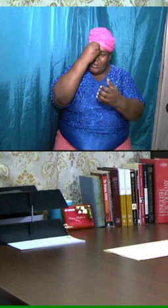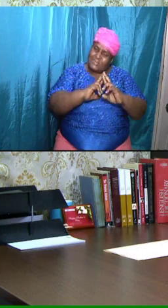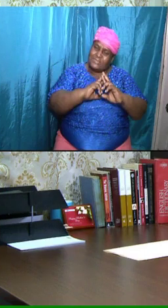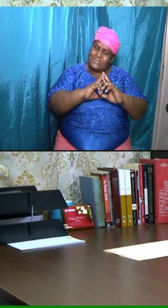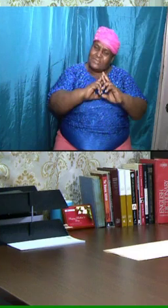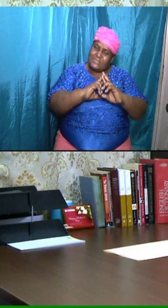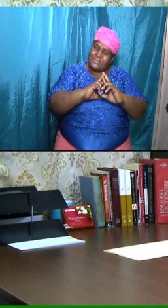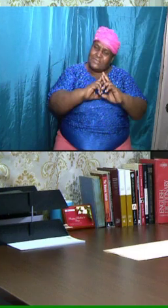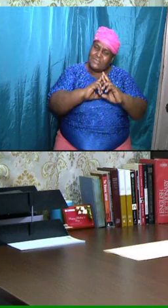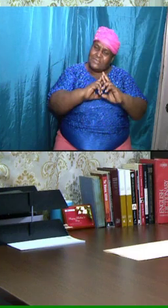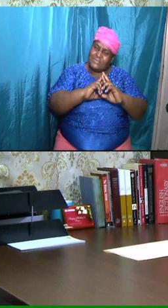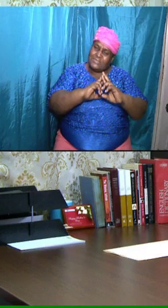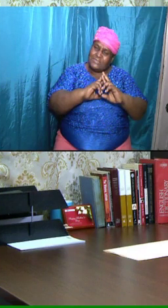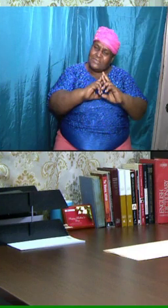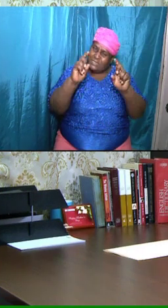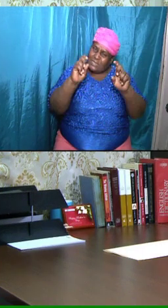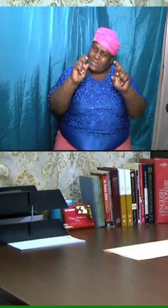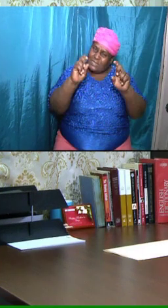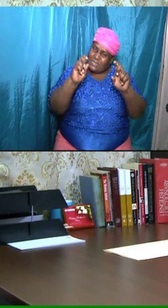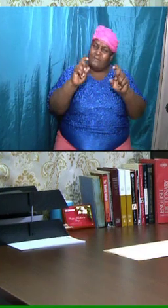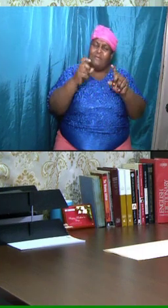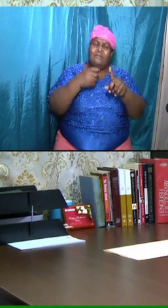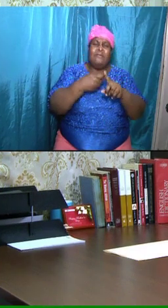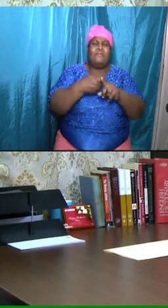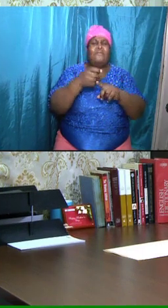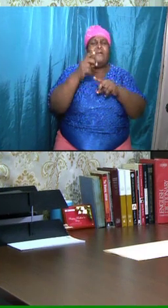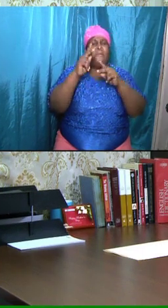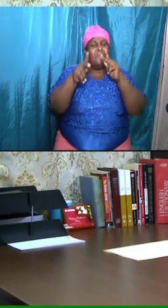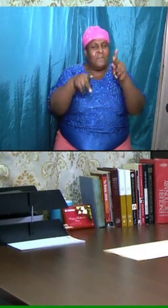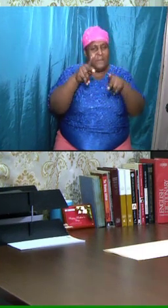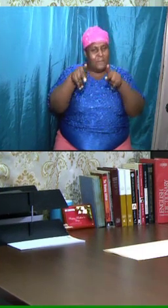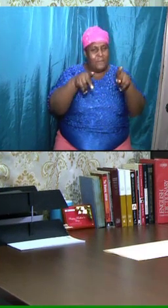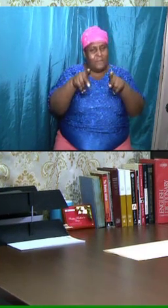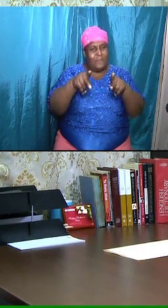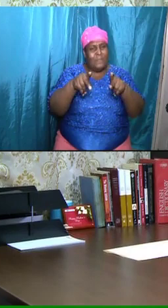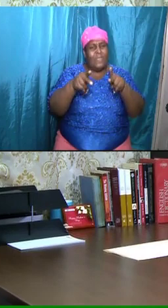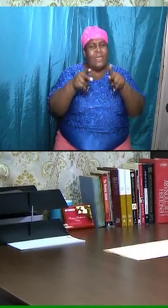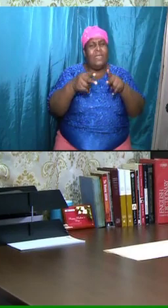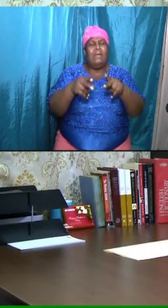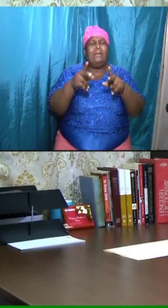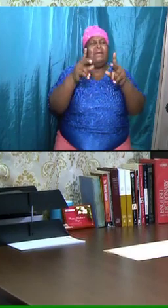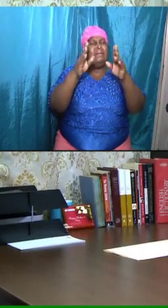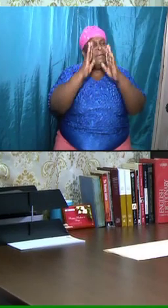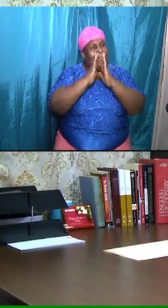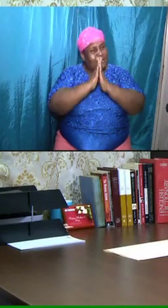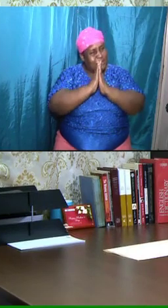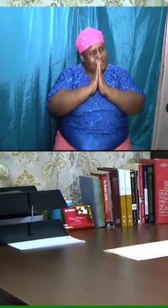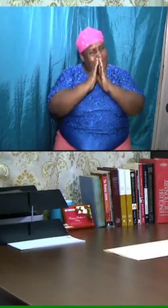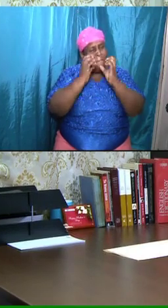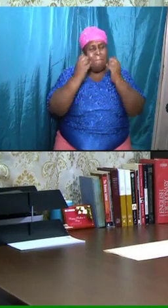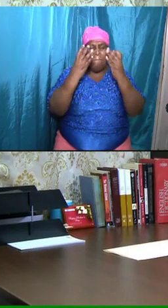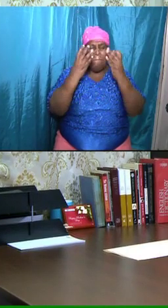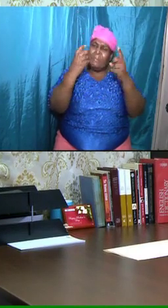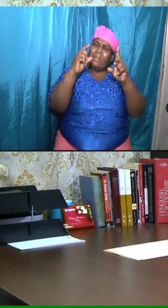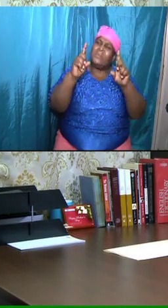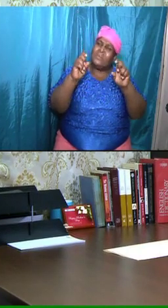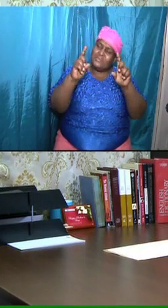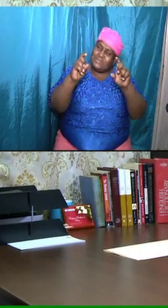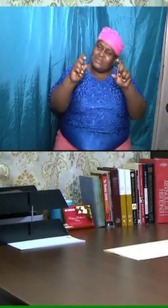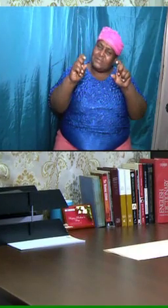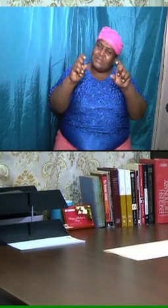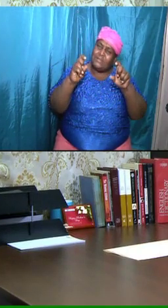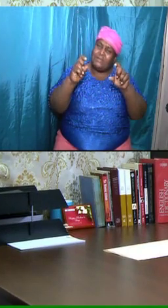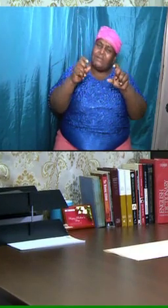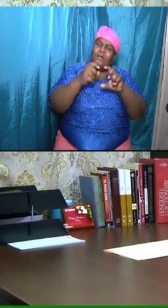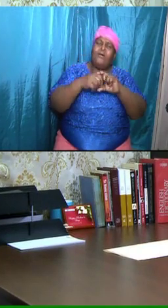and they have been asking, they have been asking a number of pertinent questions based on what we have been